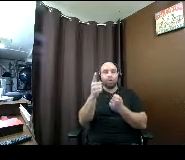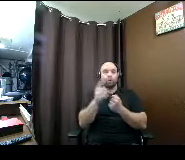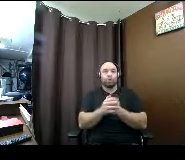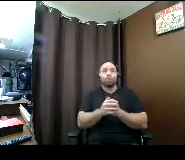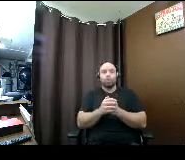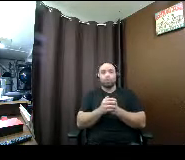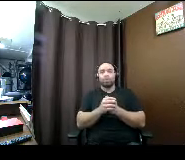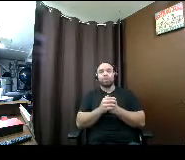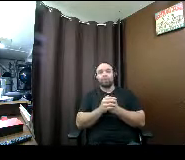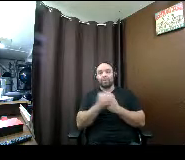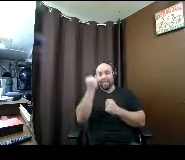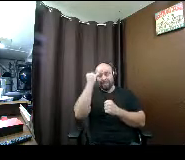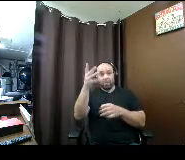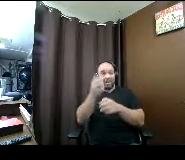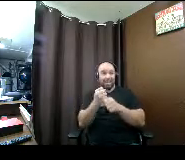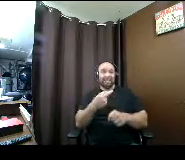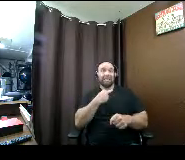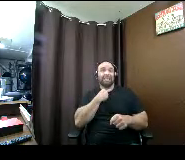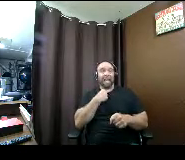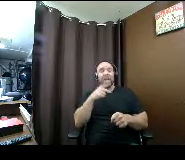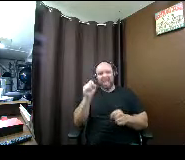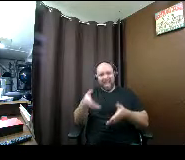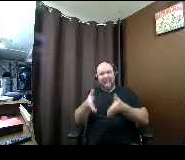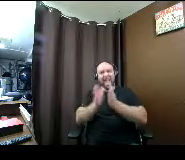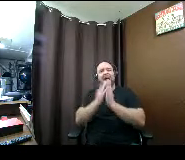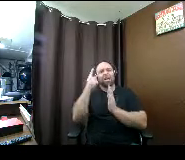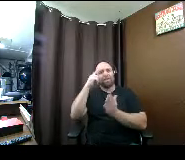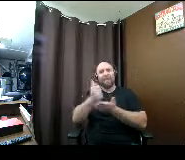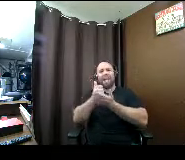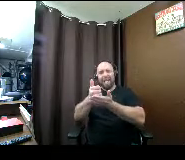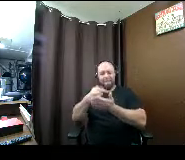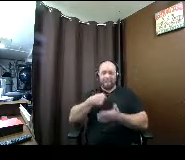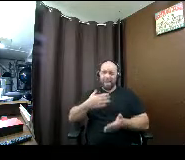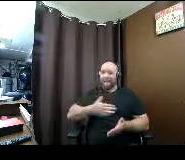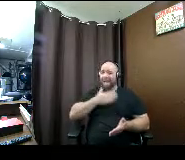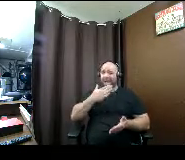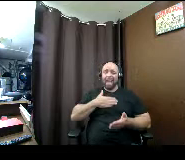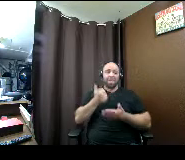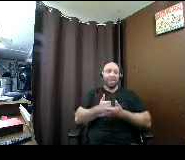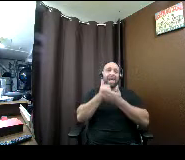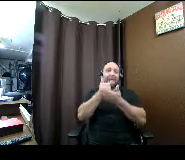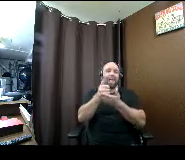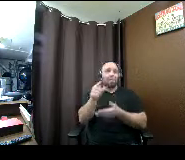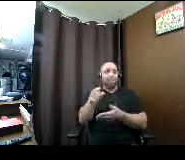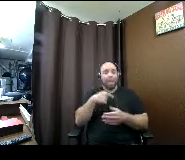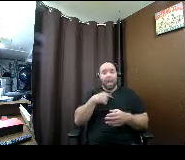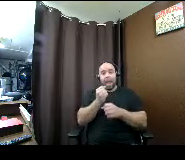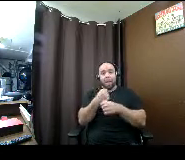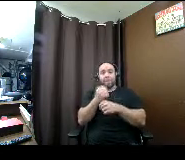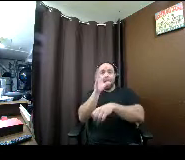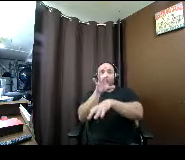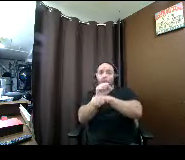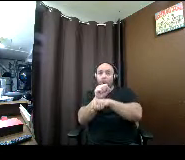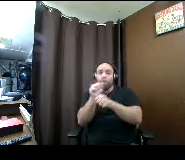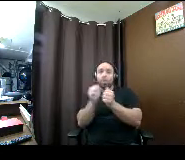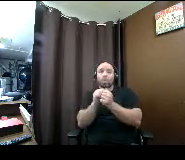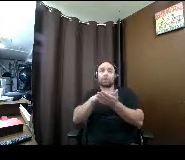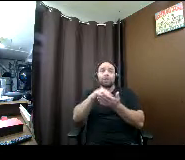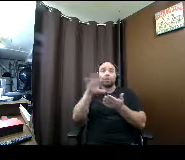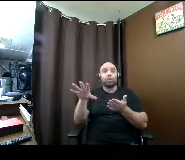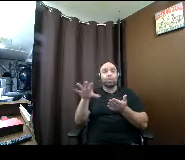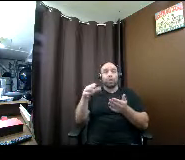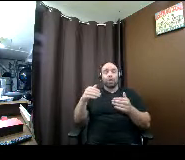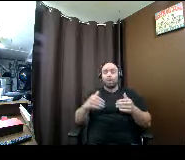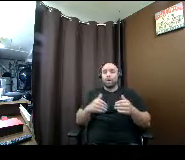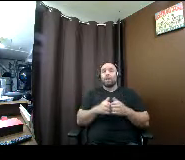you're going to reach out for help because i am happy to help you i make appointments with students especially students who are youth and care to make sure